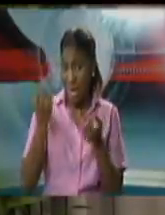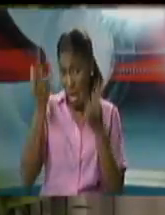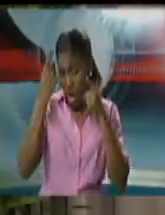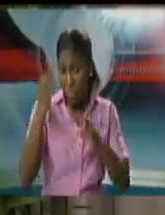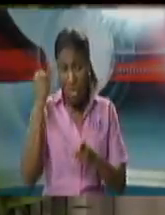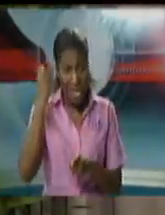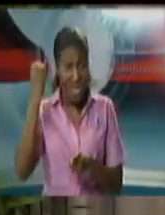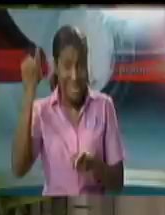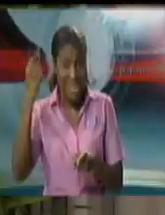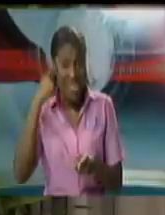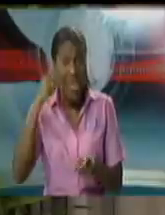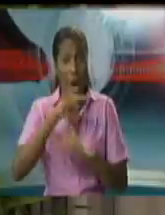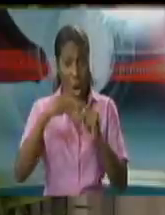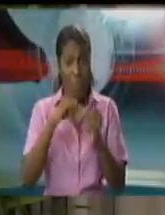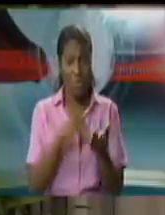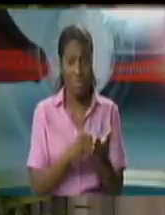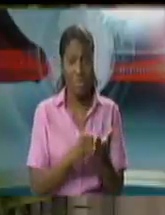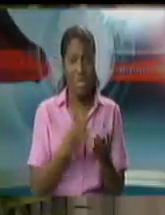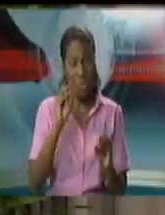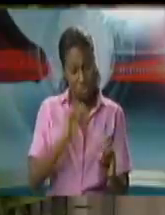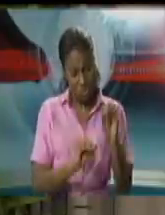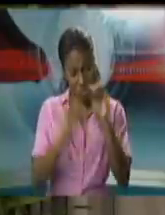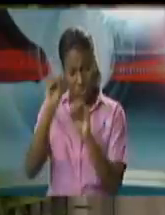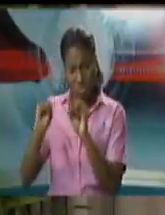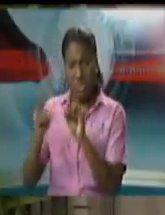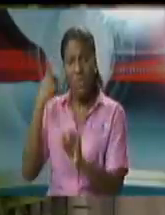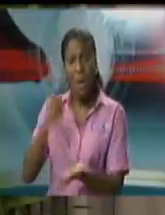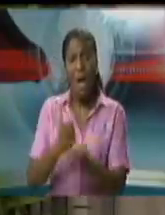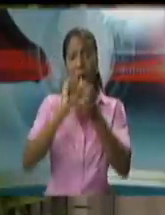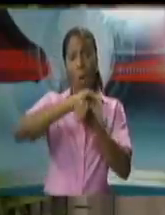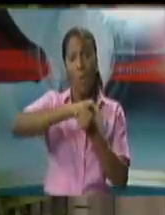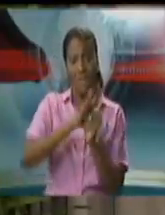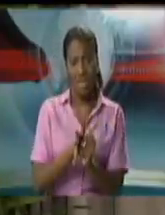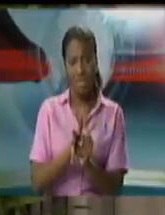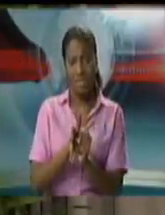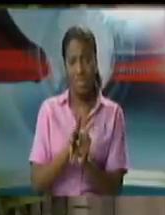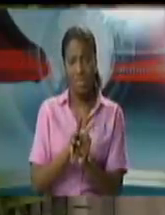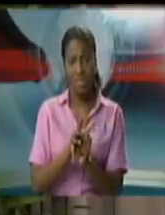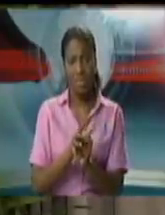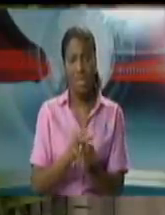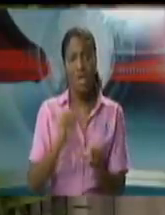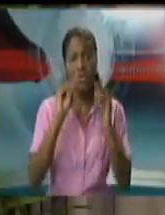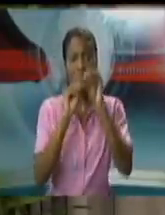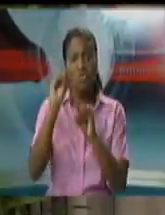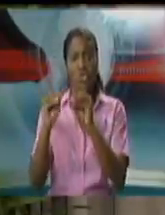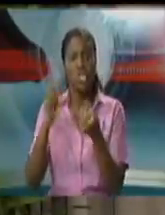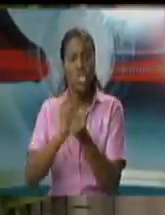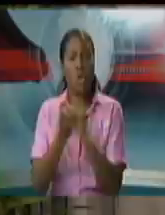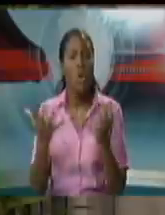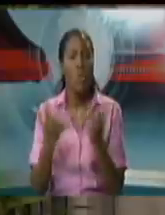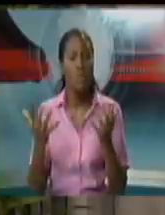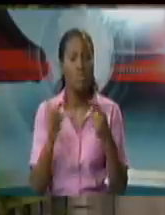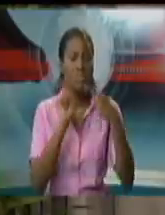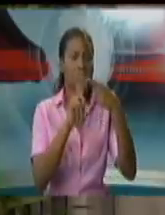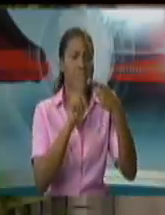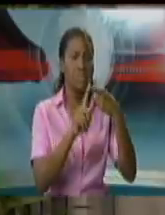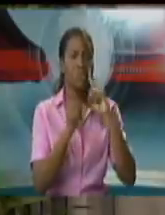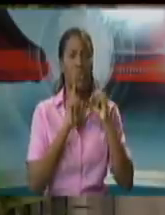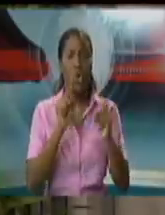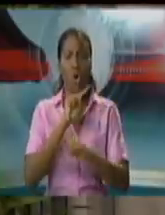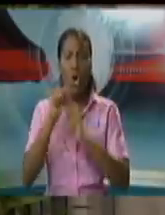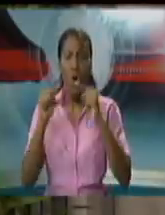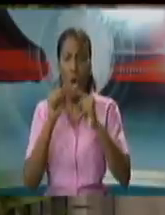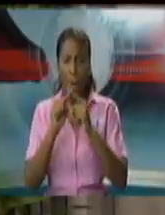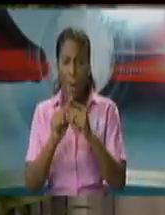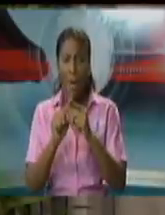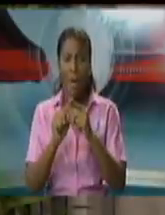adjustments to this COVID issue number one is to treat with the issue of statutory periods